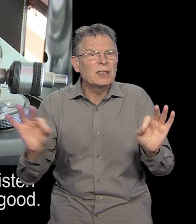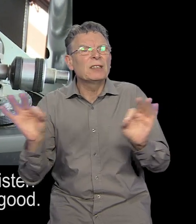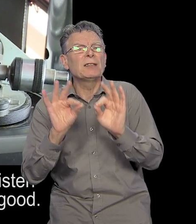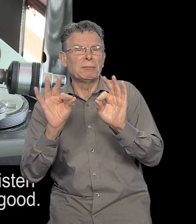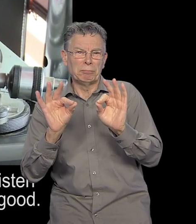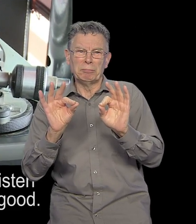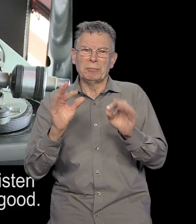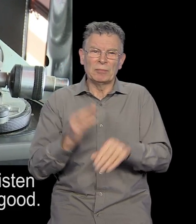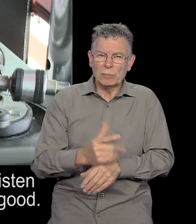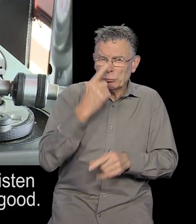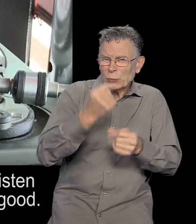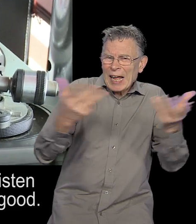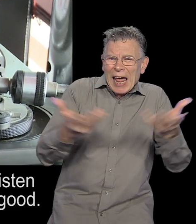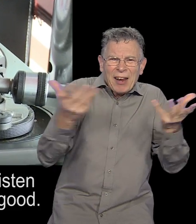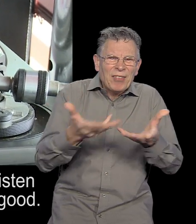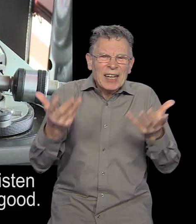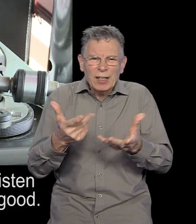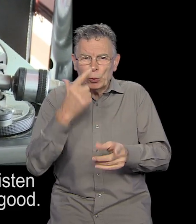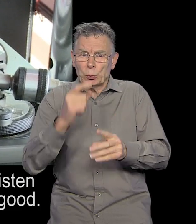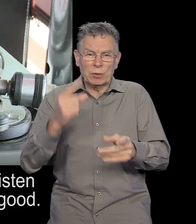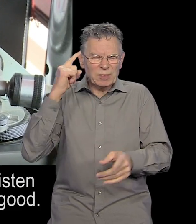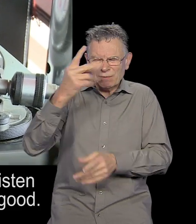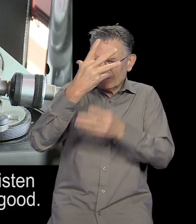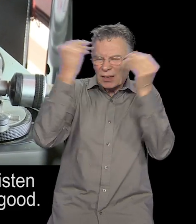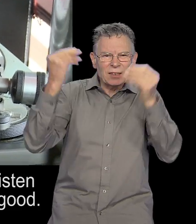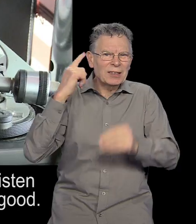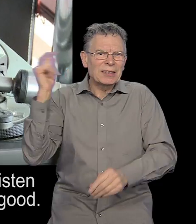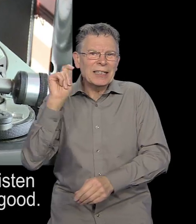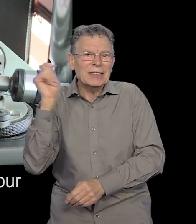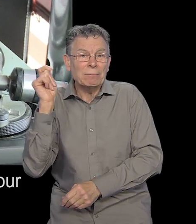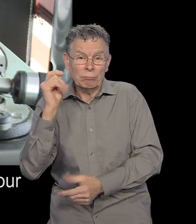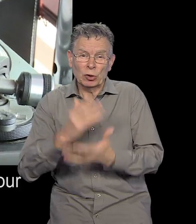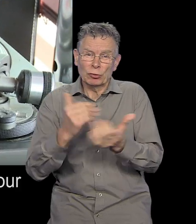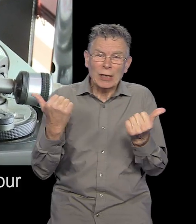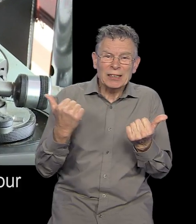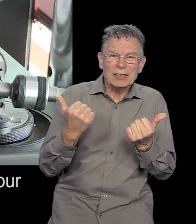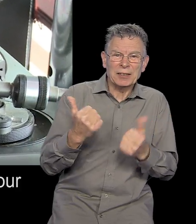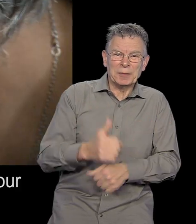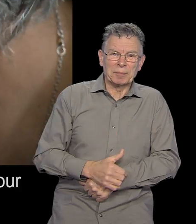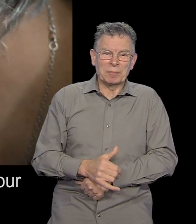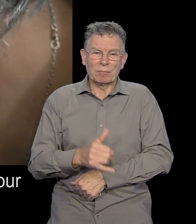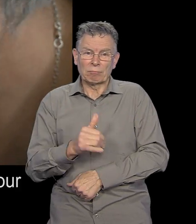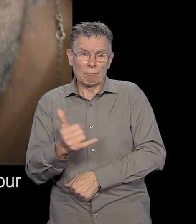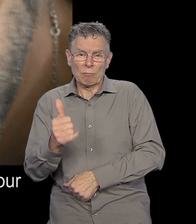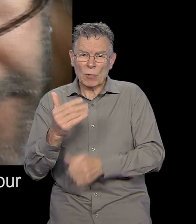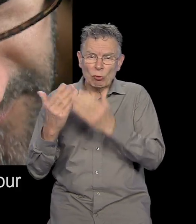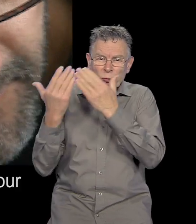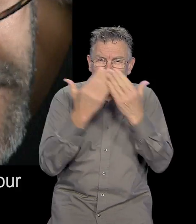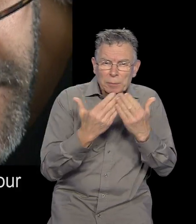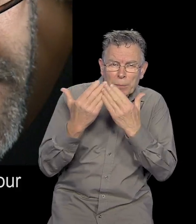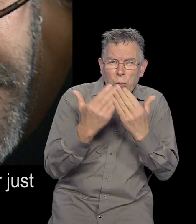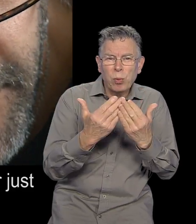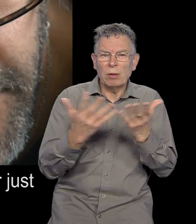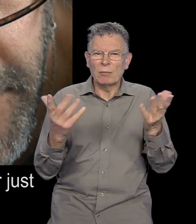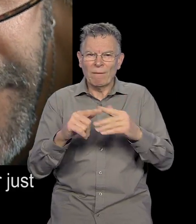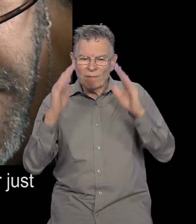you know, listen to music. That's all really, really good. Anything you can do to take your mind off it is great.